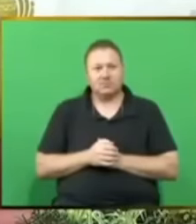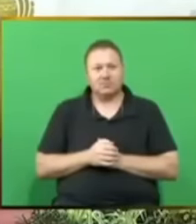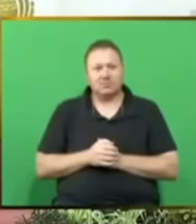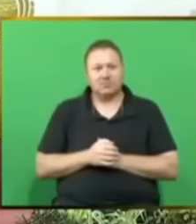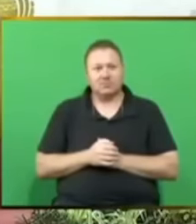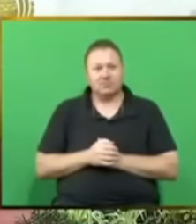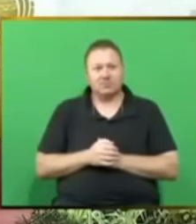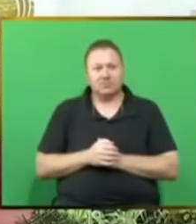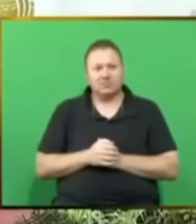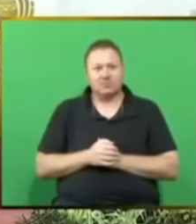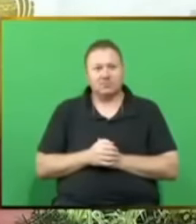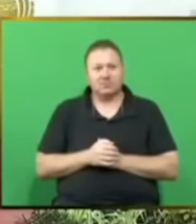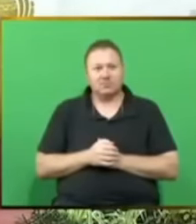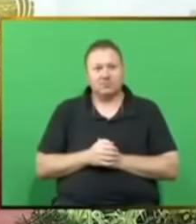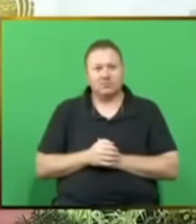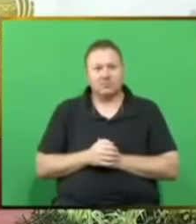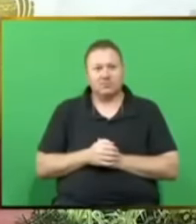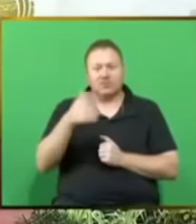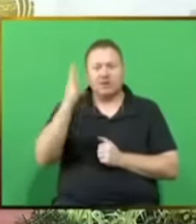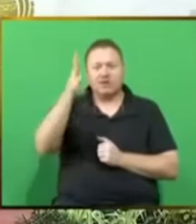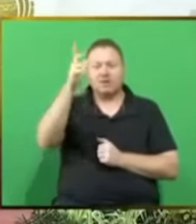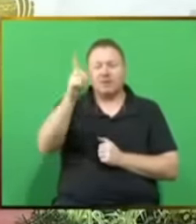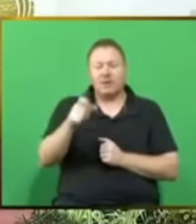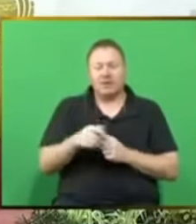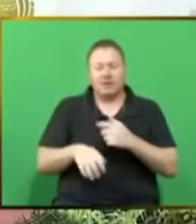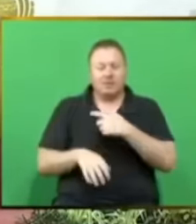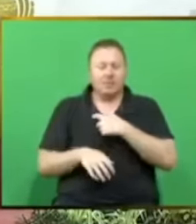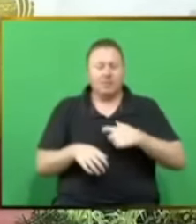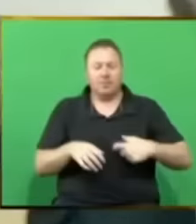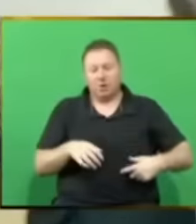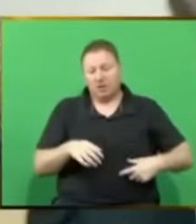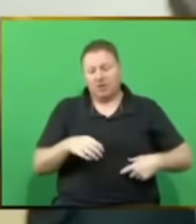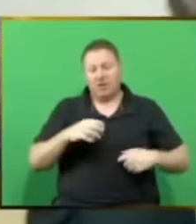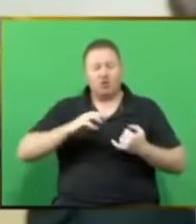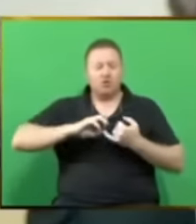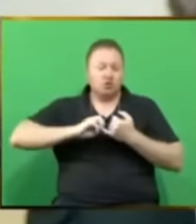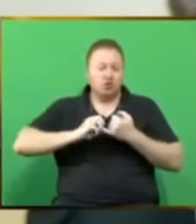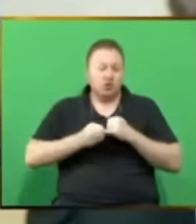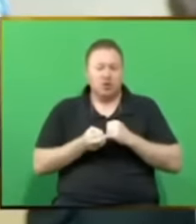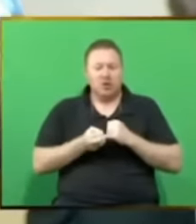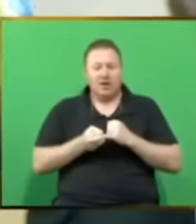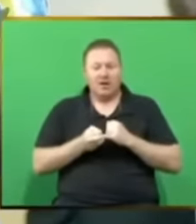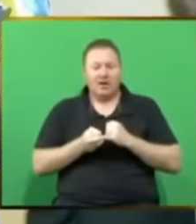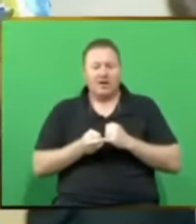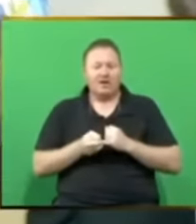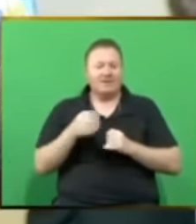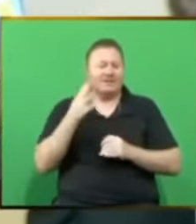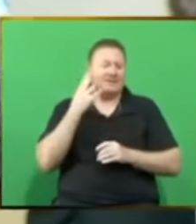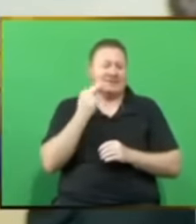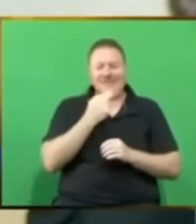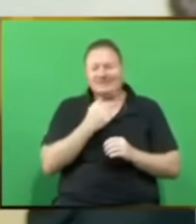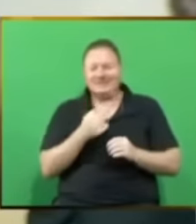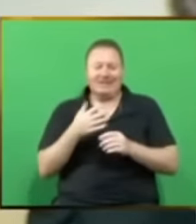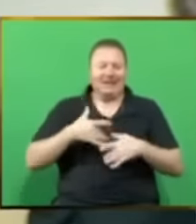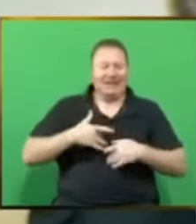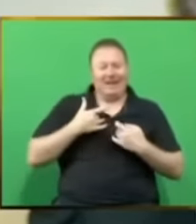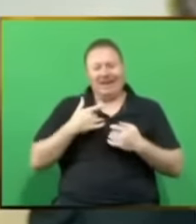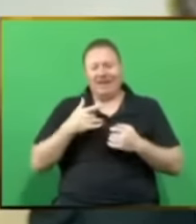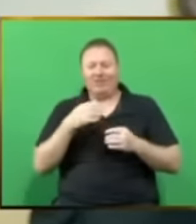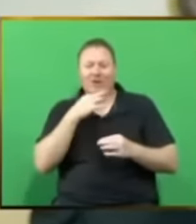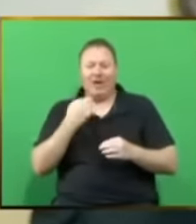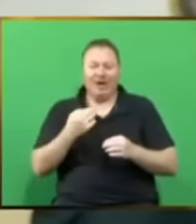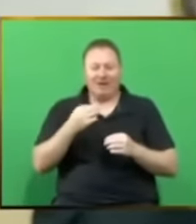Speaker, the president's attempt to sanitize the lived reality of South Africans